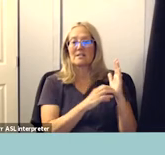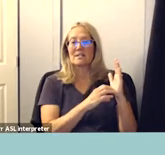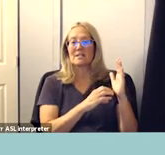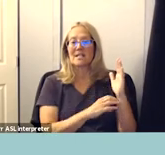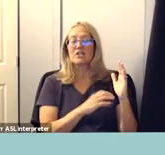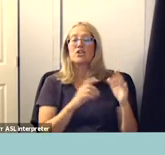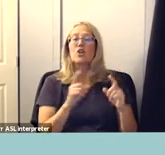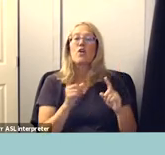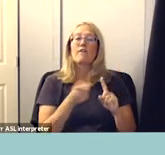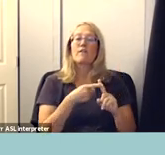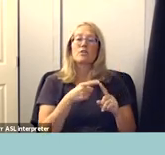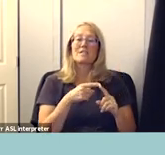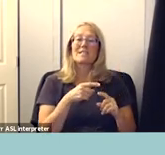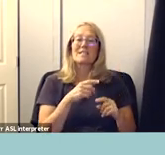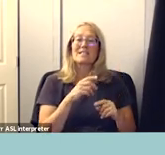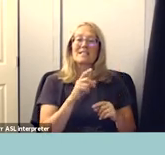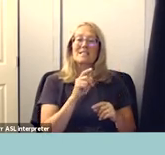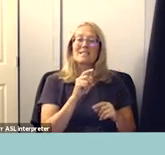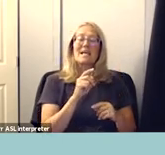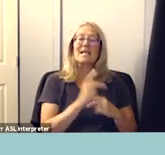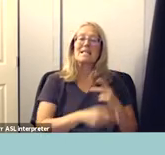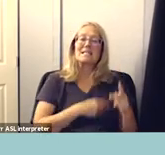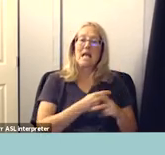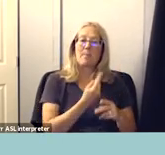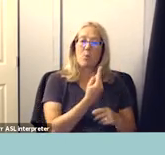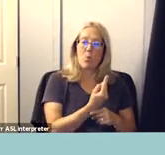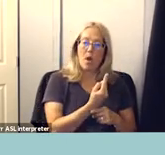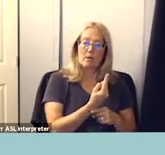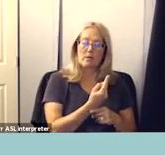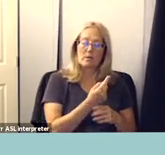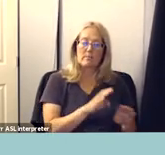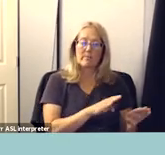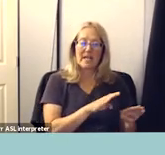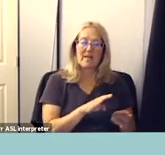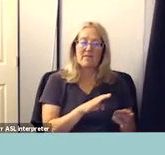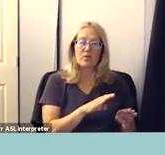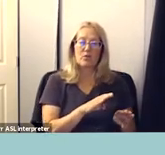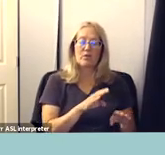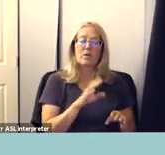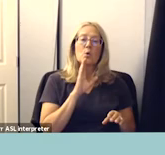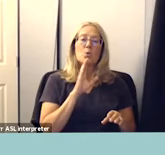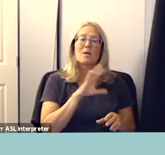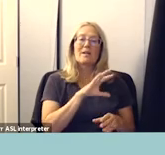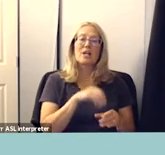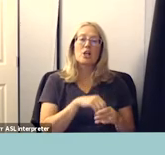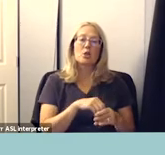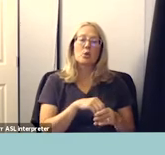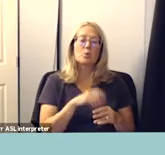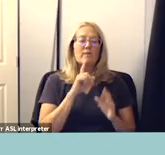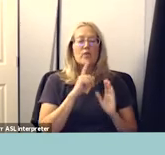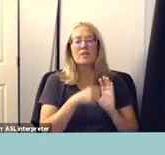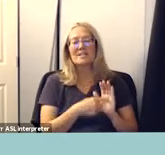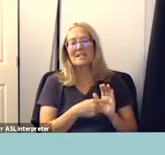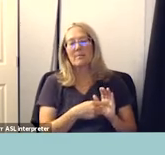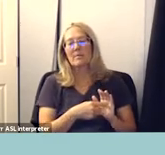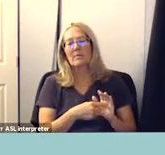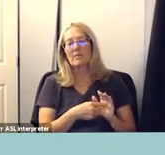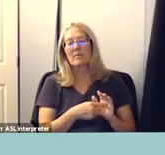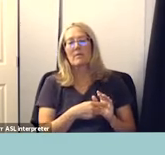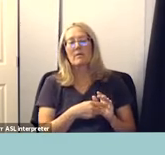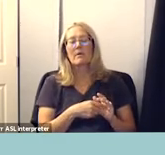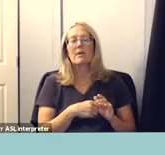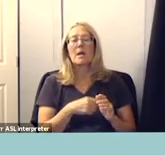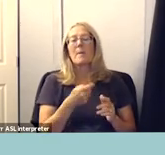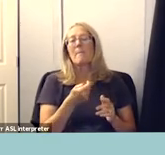one behaviors uh these could include things like minor property